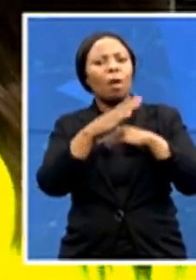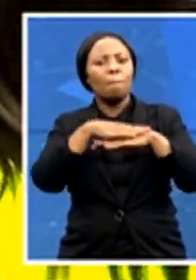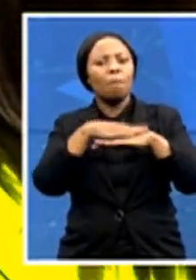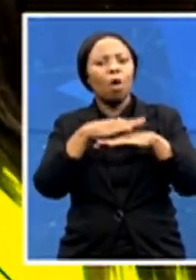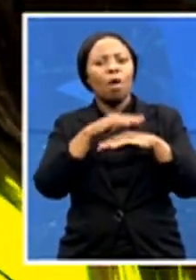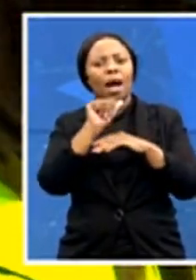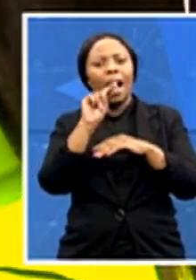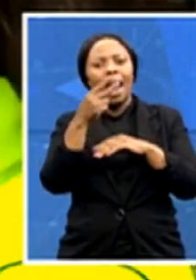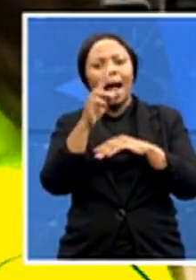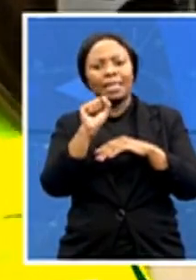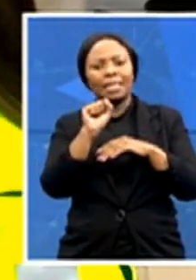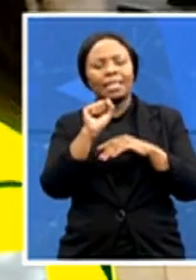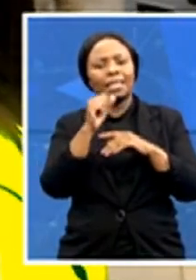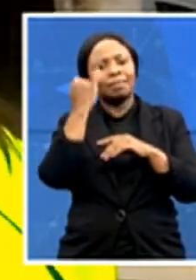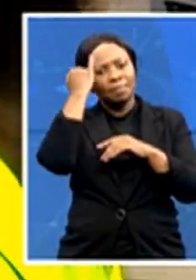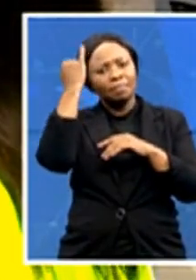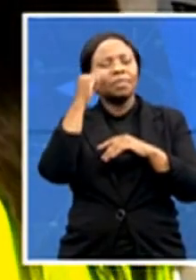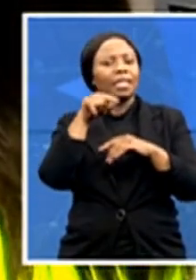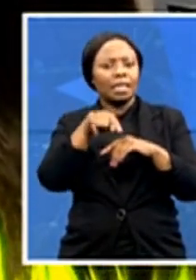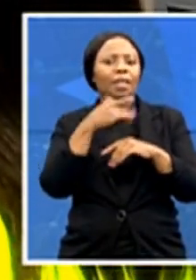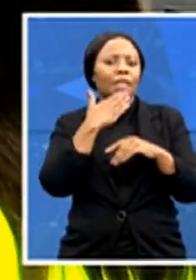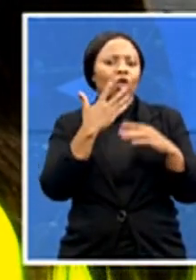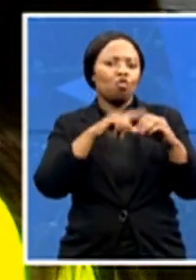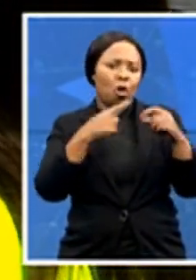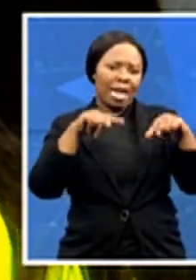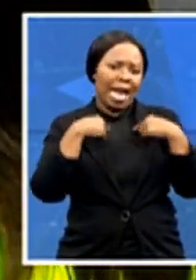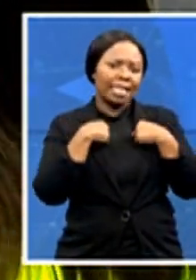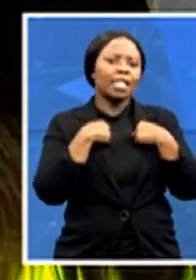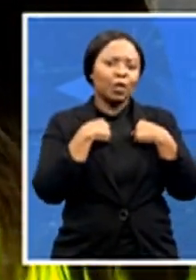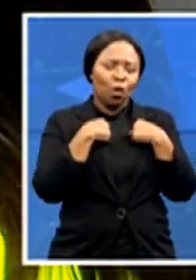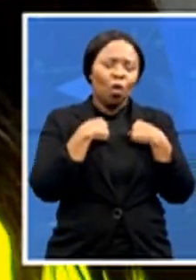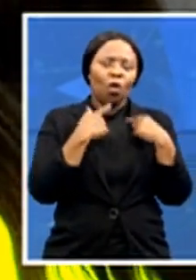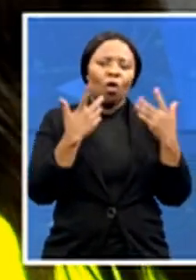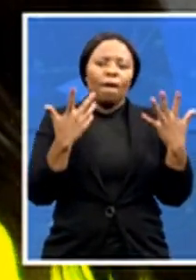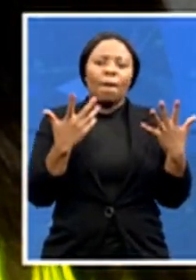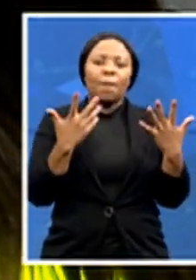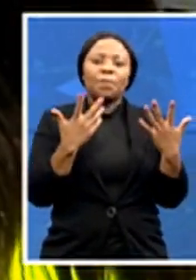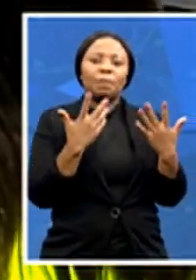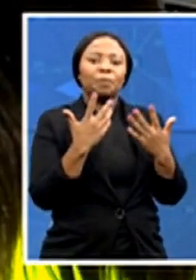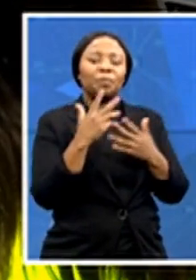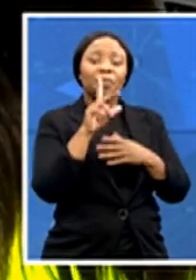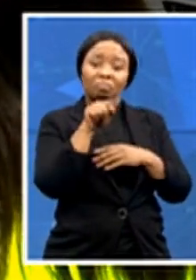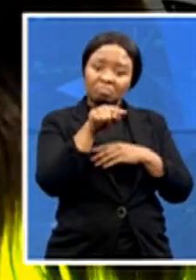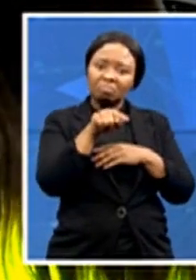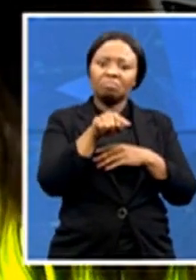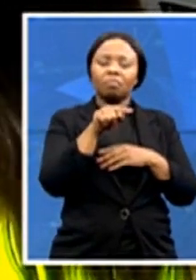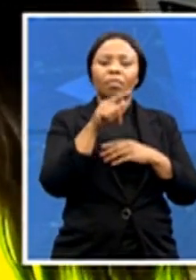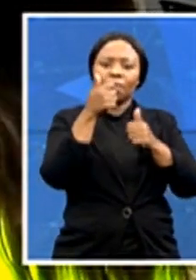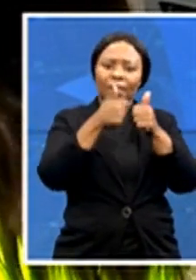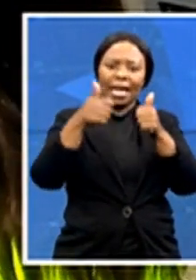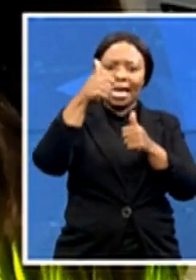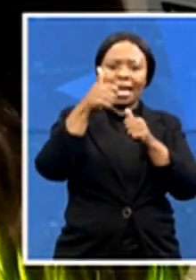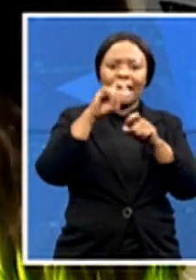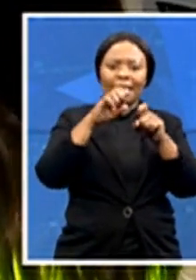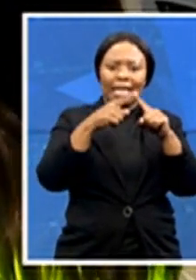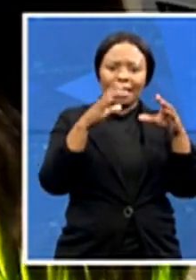you so much for joining us. Shana Davids is not only an executive here, rather a project manager